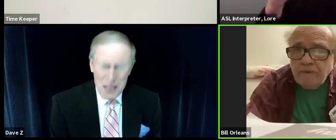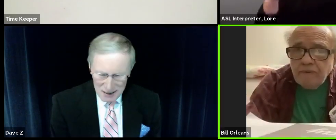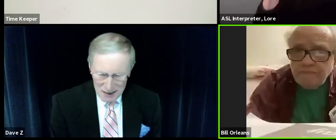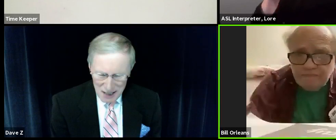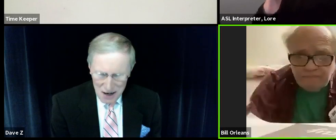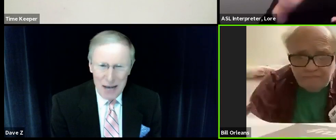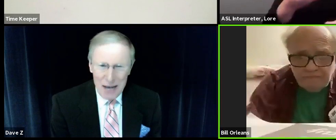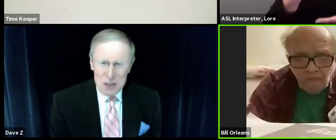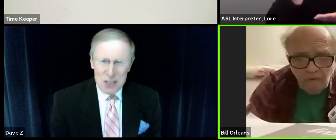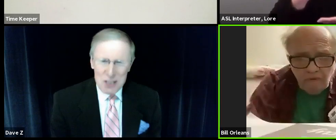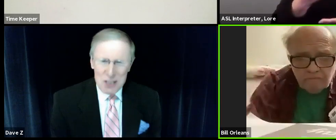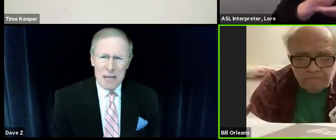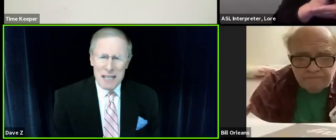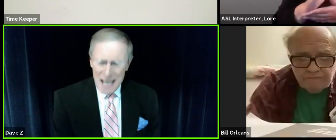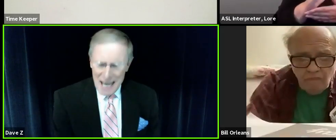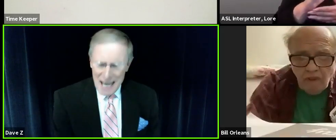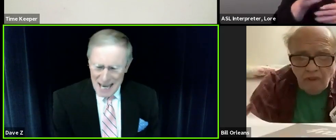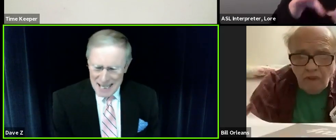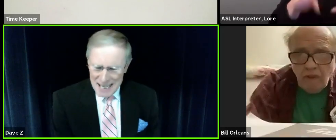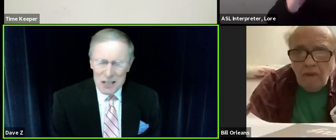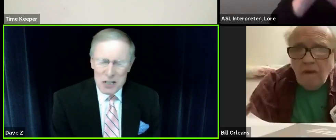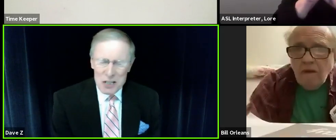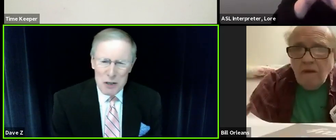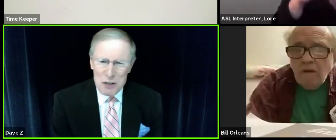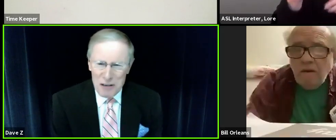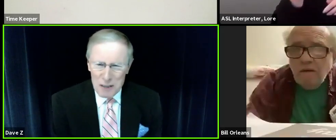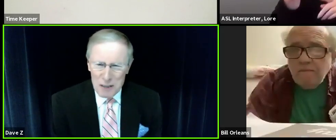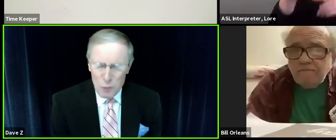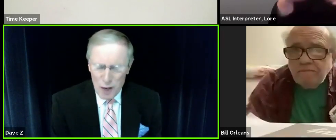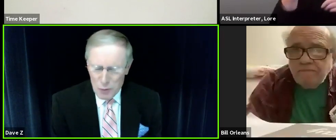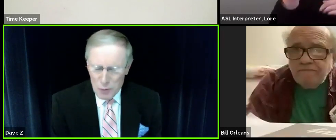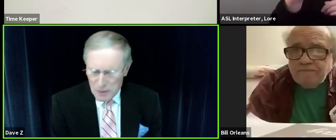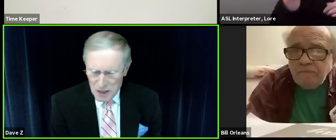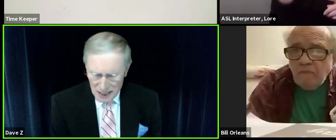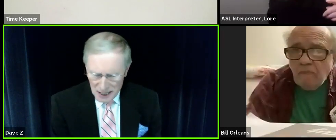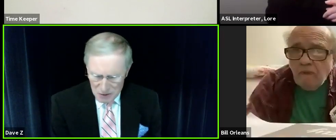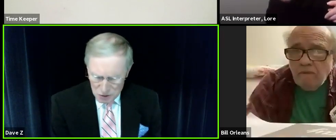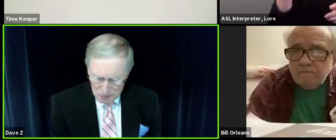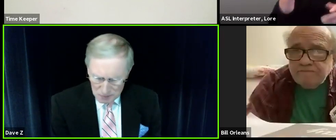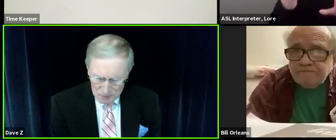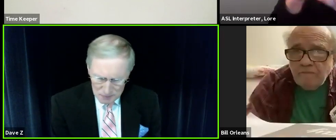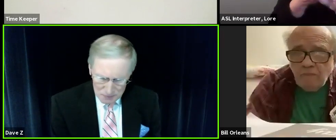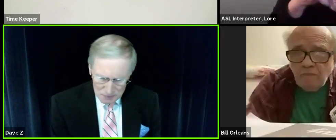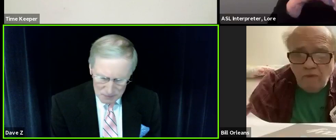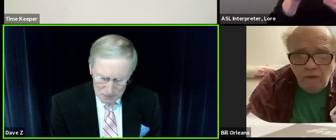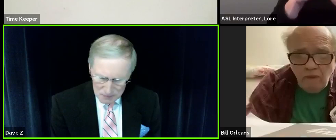Good. All right. Would you take a minute and tell us about yourself, please, and why you want to be on the council?